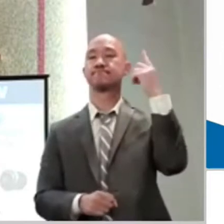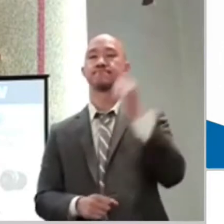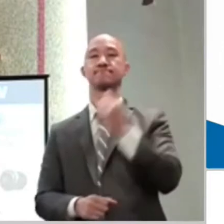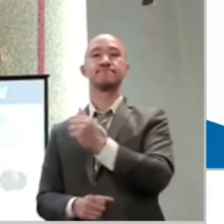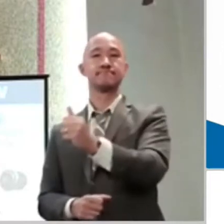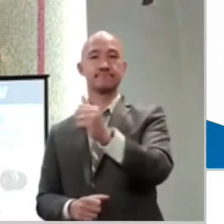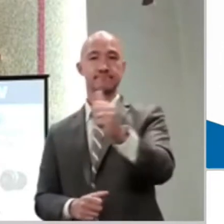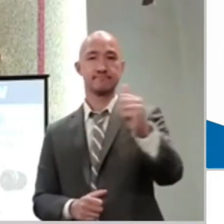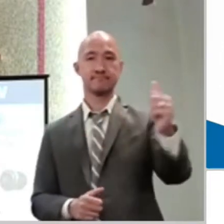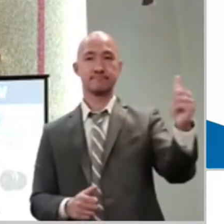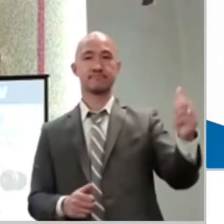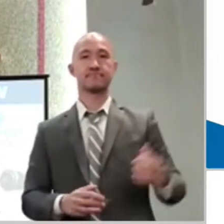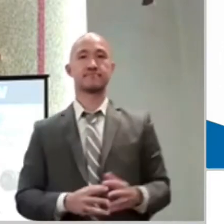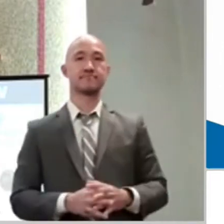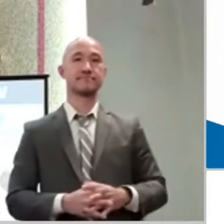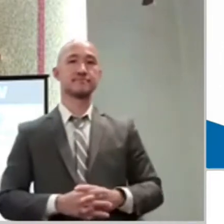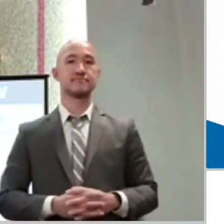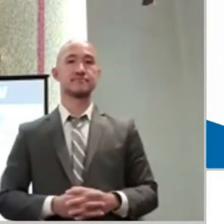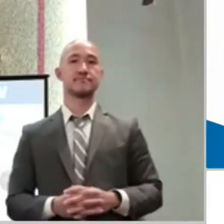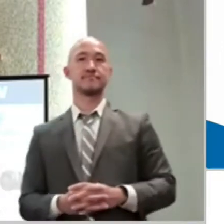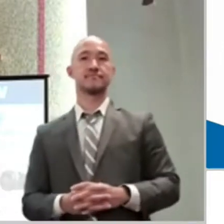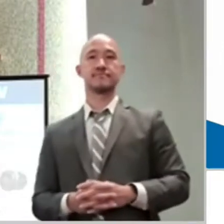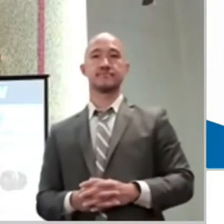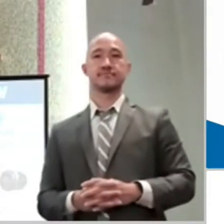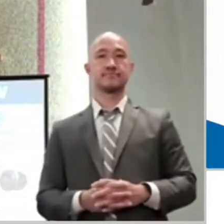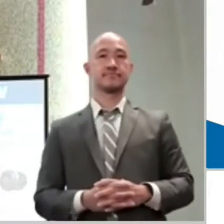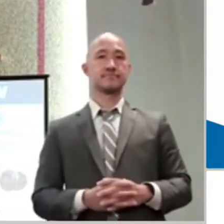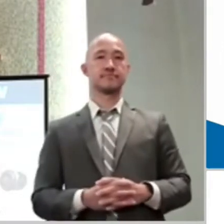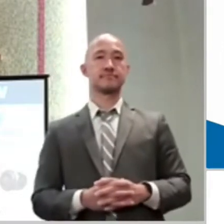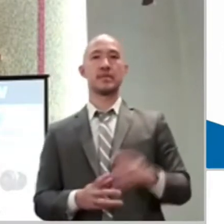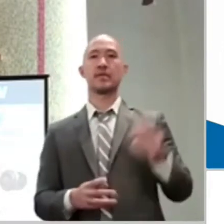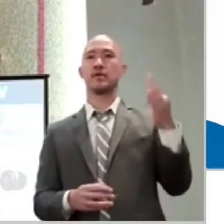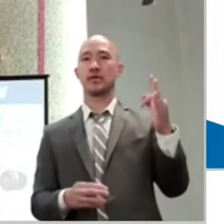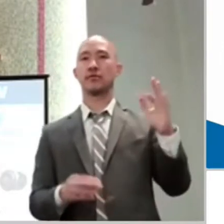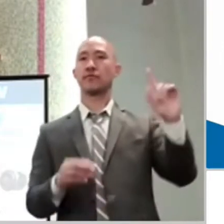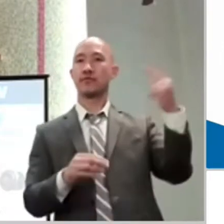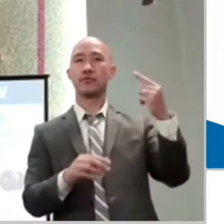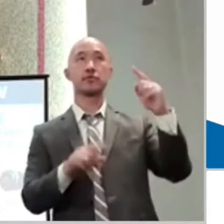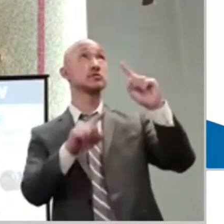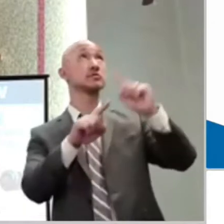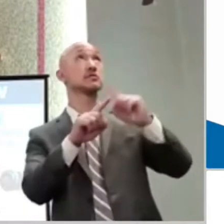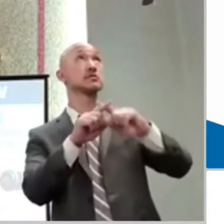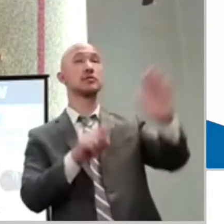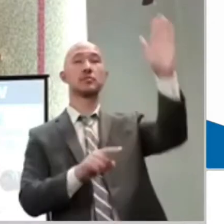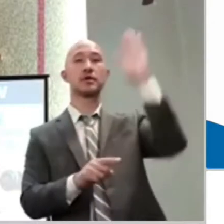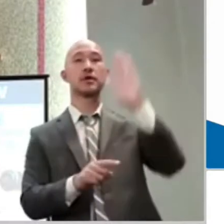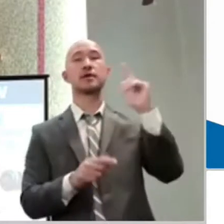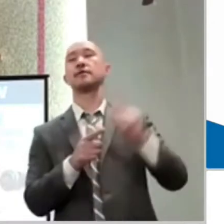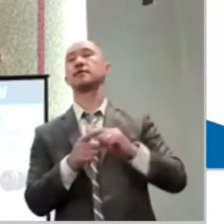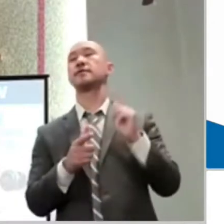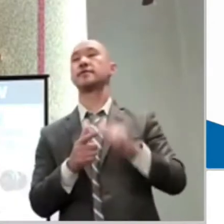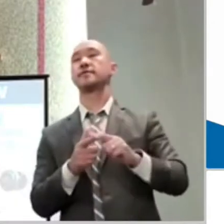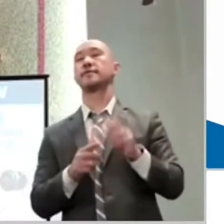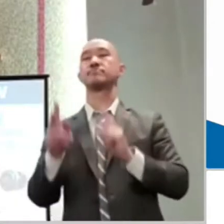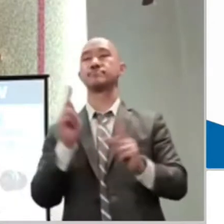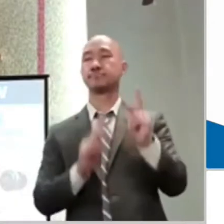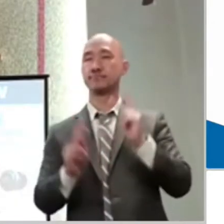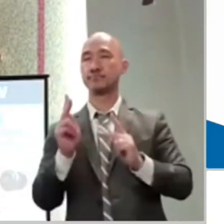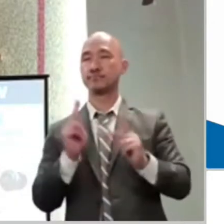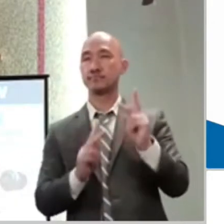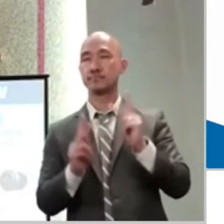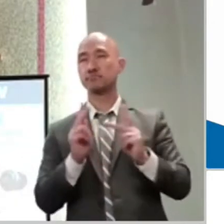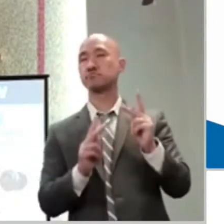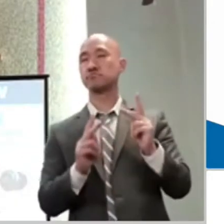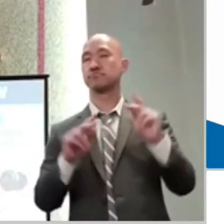then you can let God minister through the people in your life, especially the church. God never disappoints. But if we're putting our hope